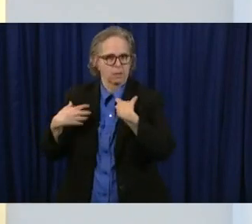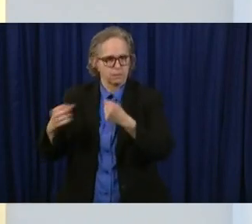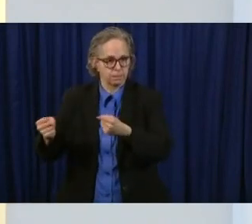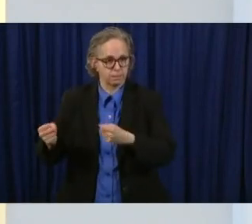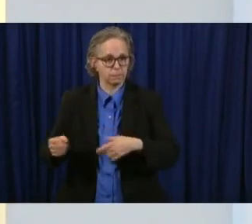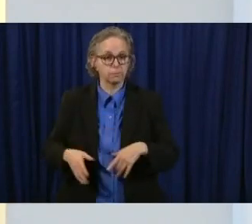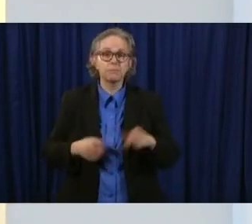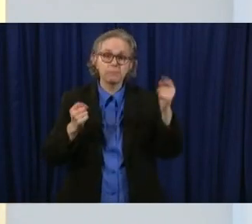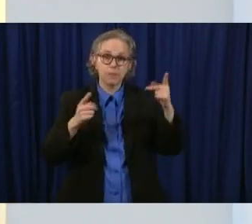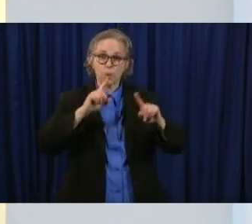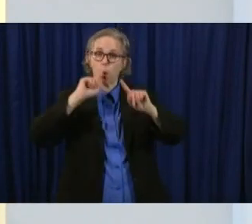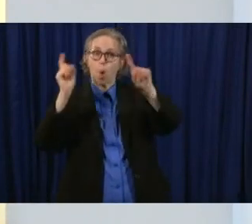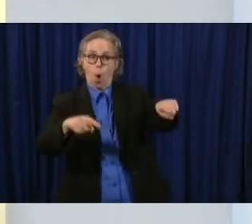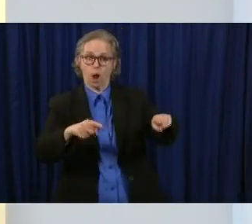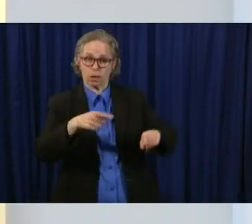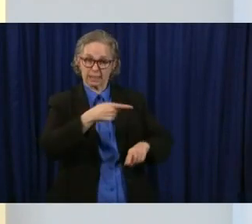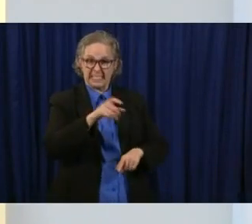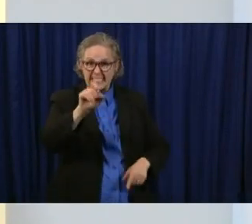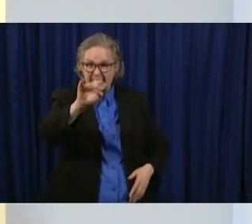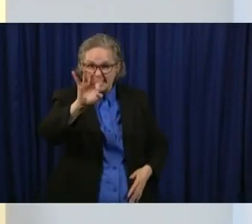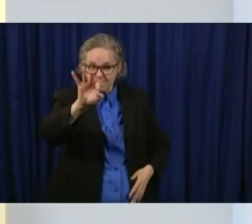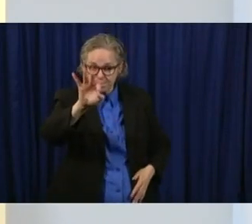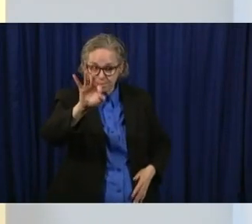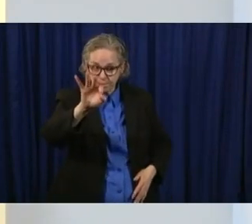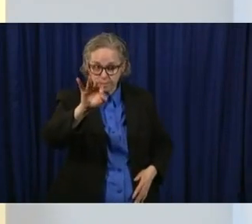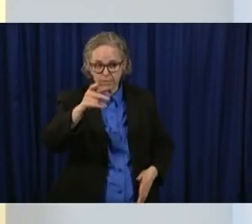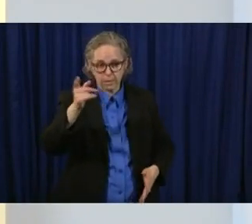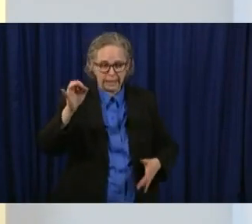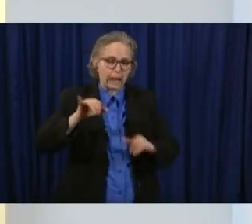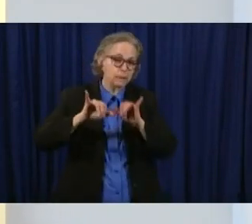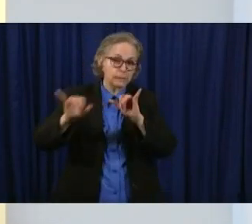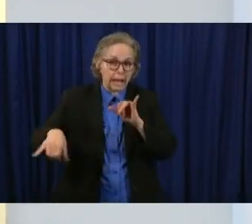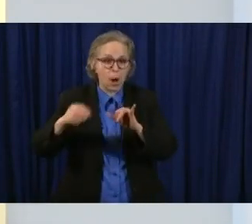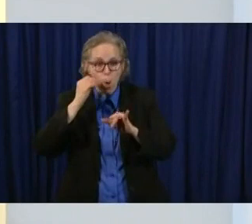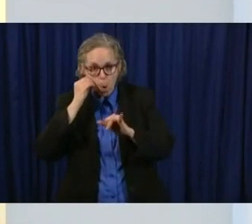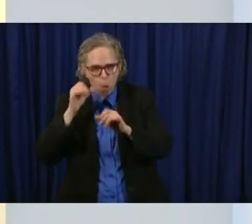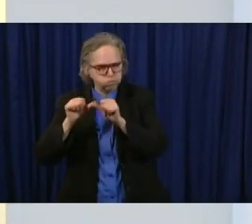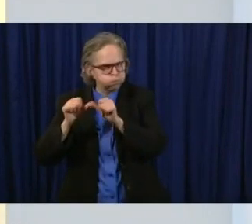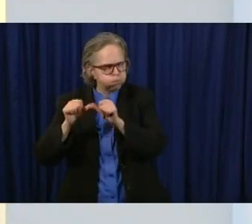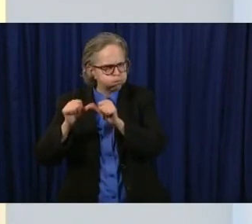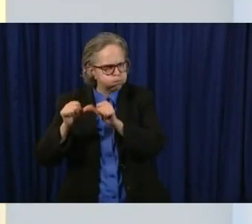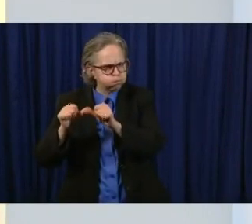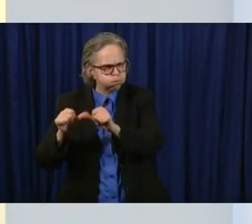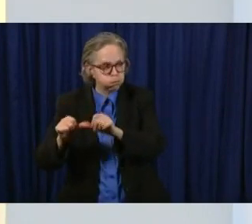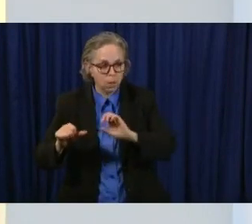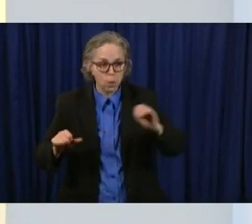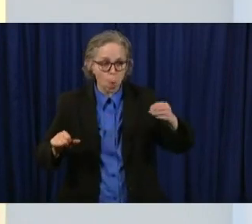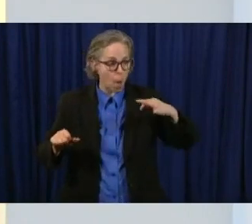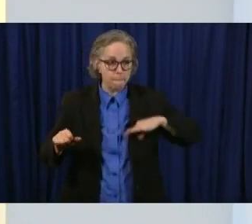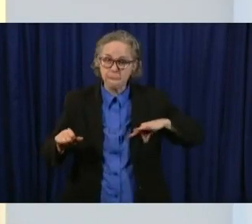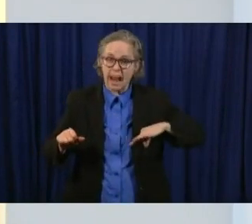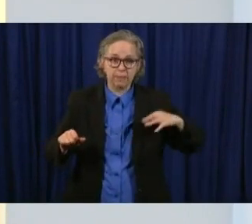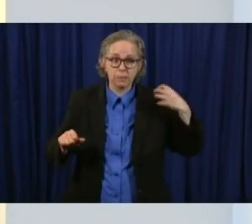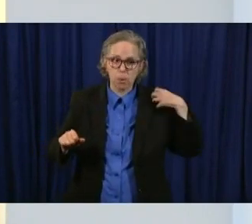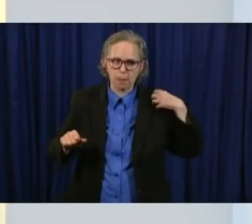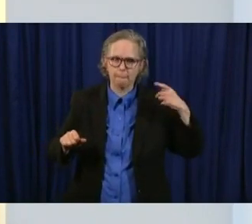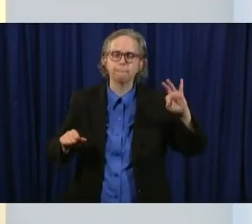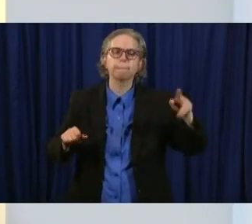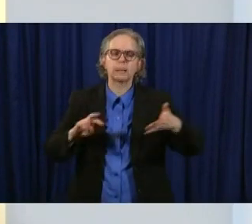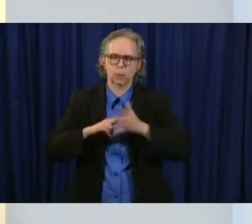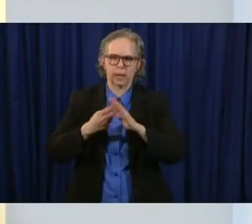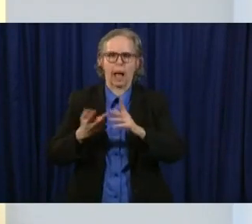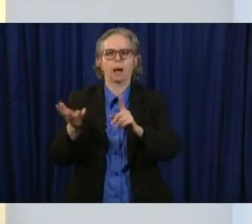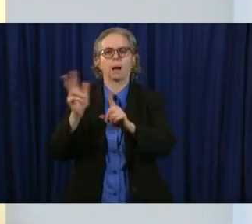you would be if that was going to be a sustained period and you didn't have benefits through your employer you could apply for unemployment compensation benefits